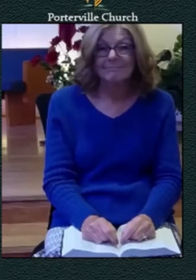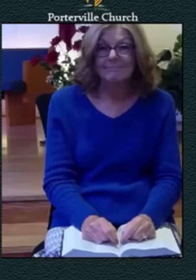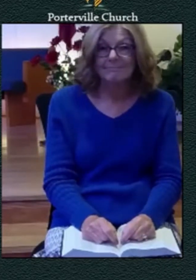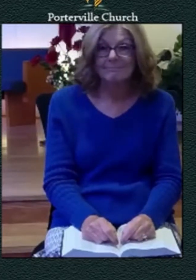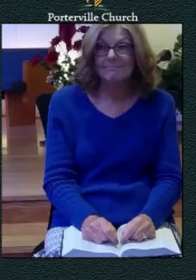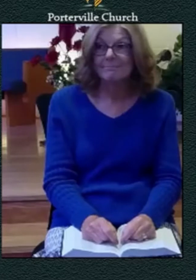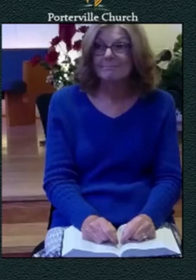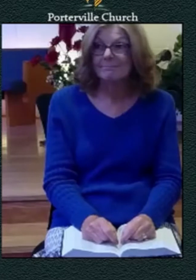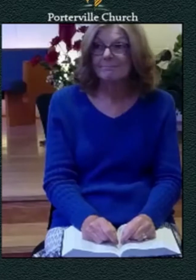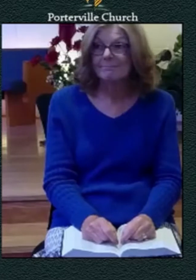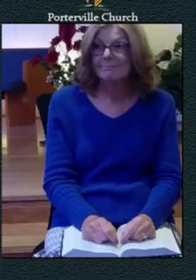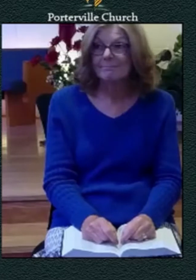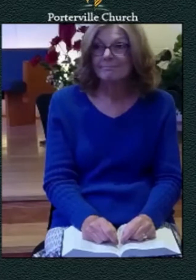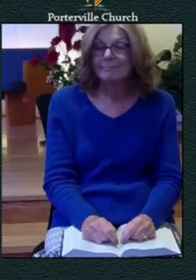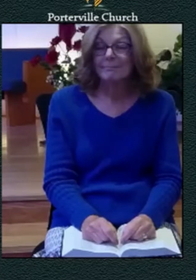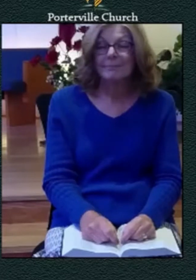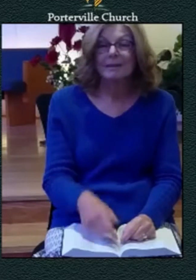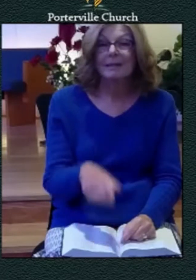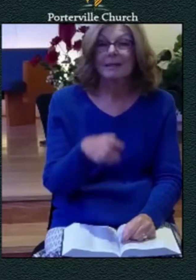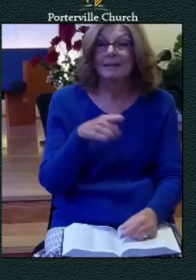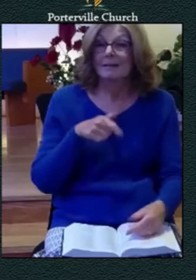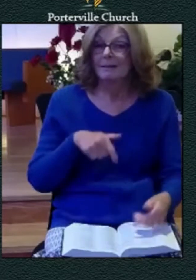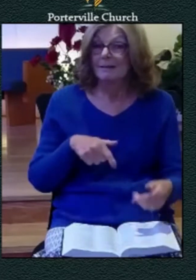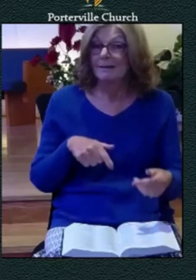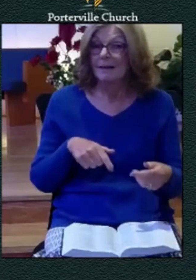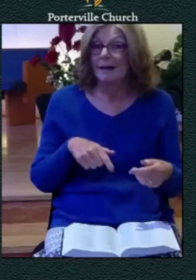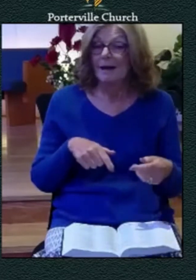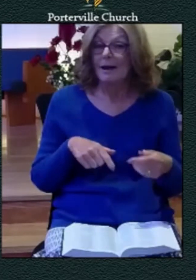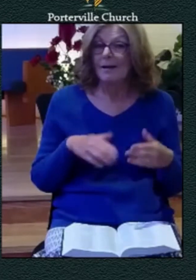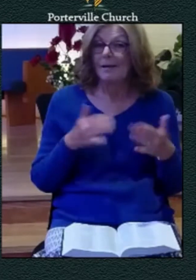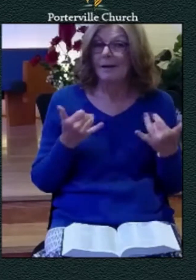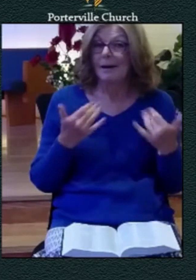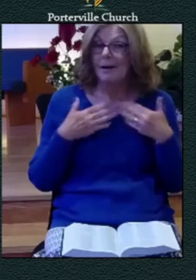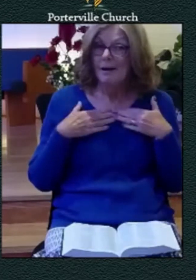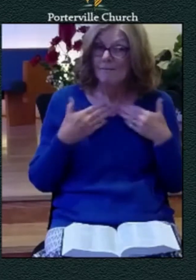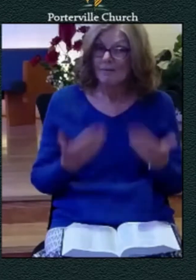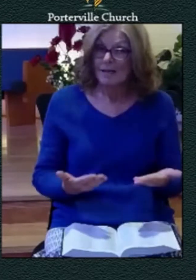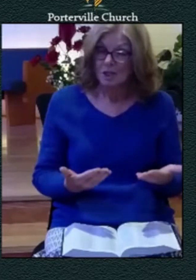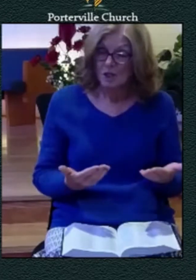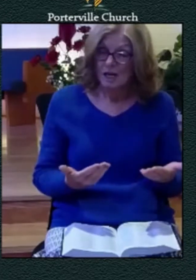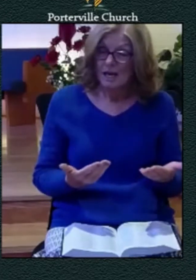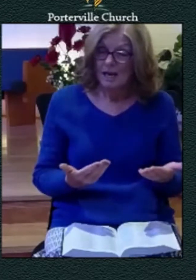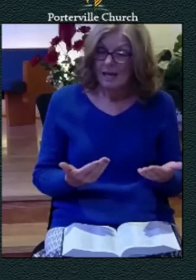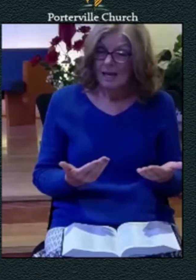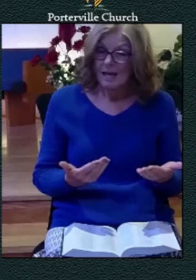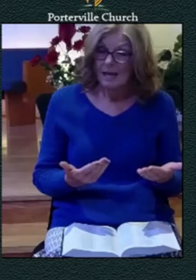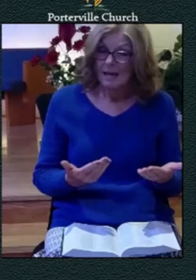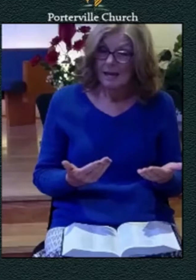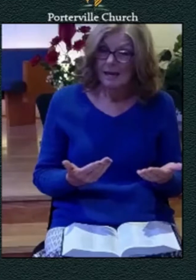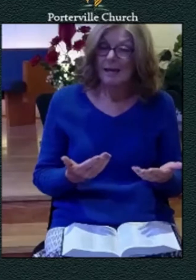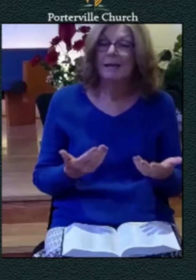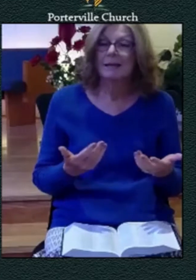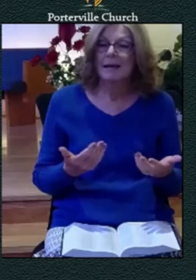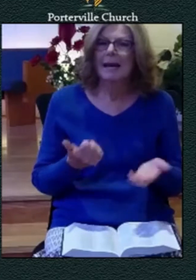you see this confession begins to set things right and to put them back in the right perspective